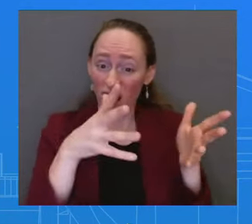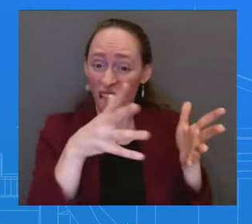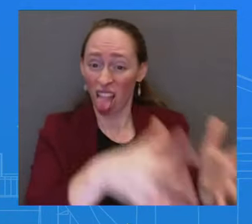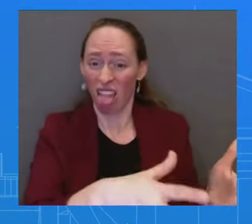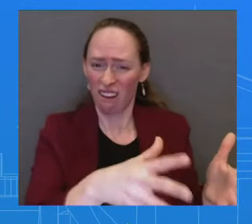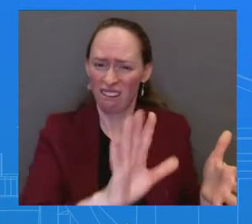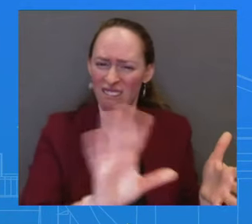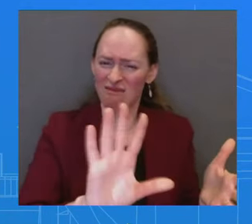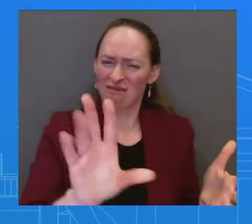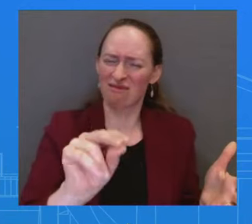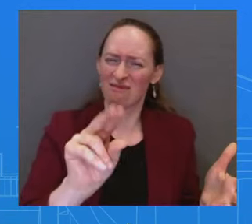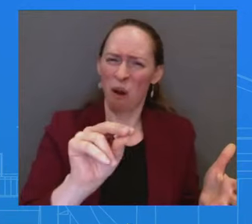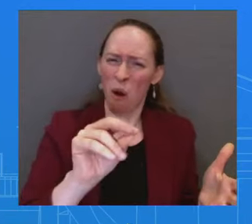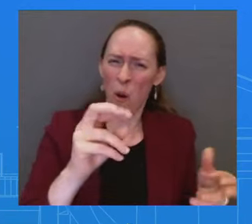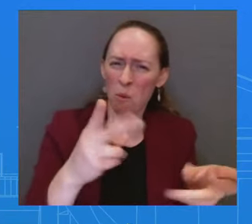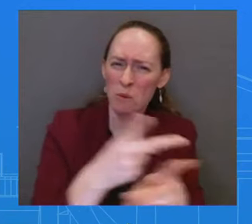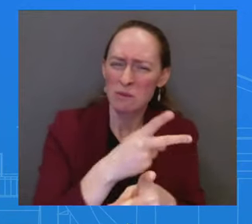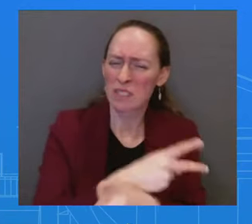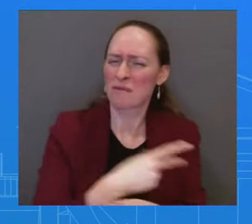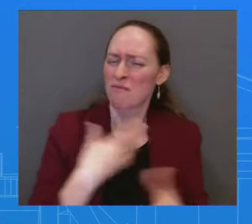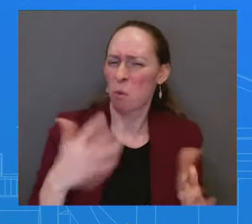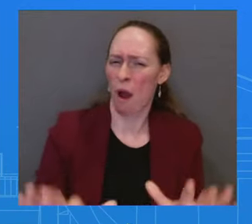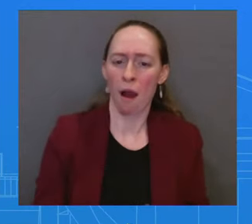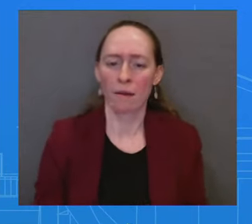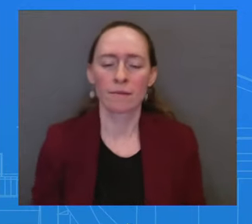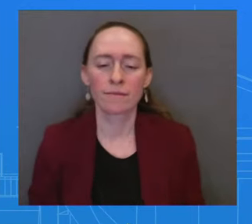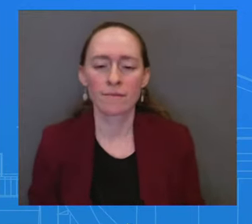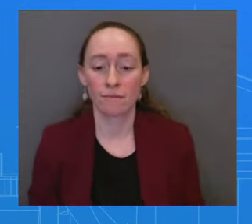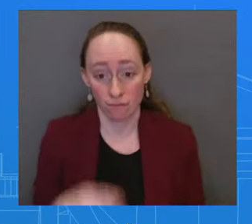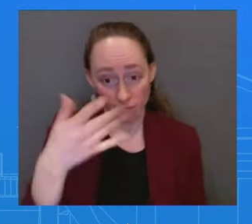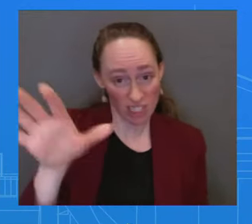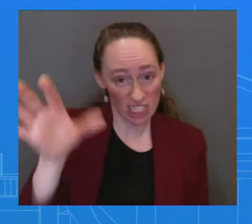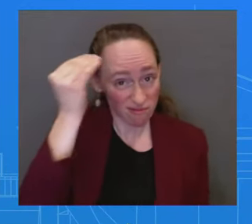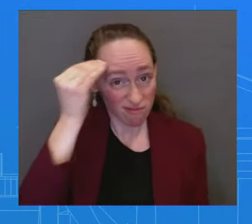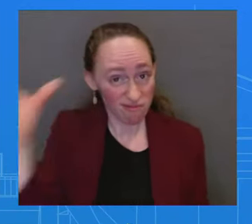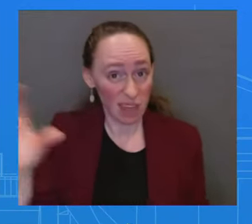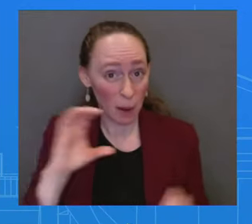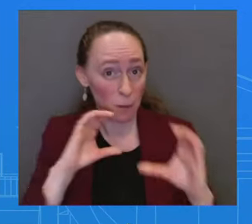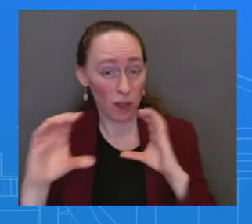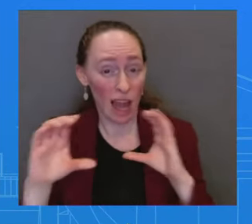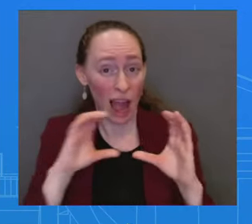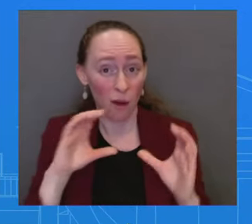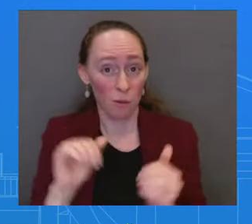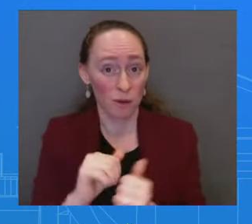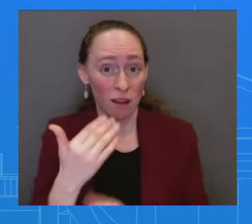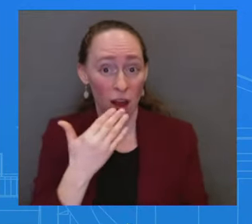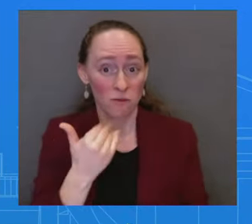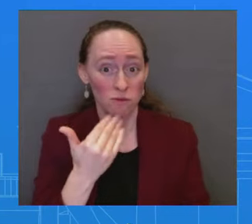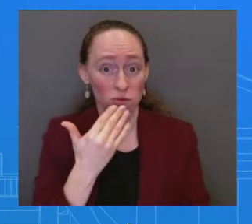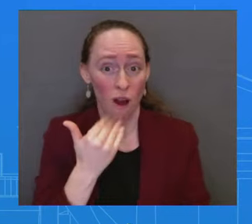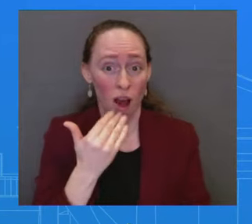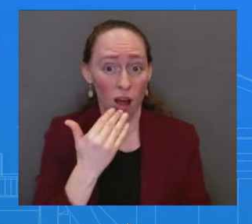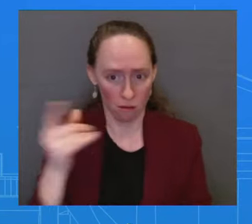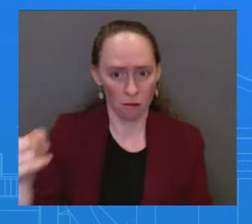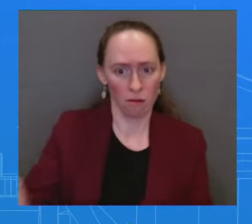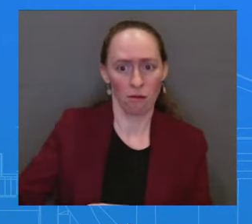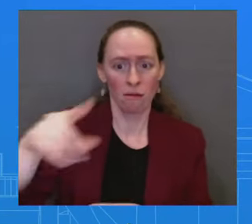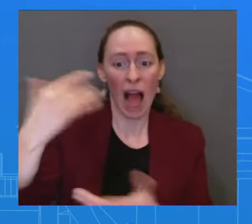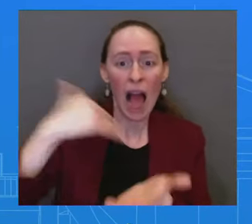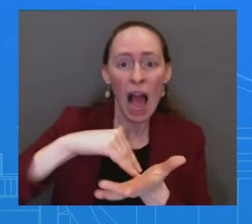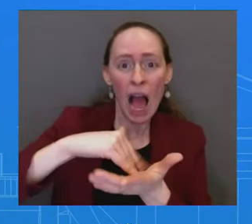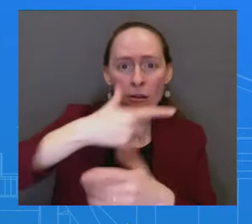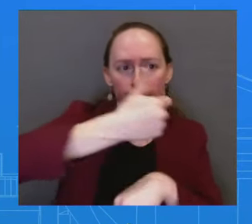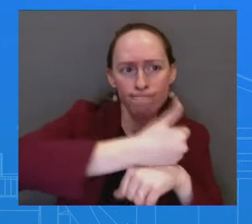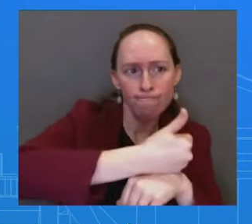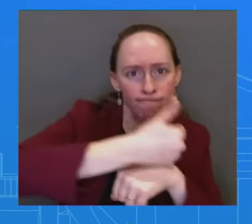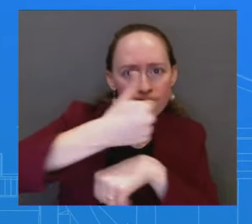they shouldn't create these buffer zones? I won't talk about our diplomatic conversations. We have been very clear and consistent, both in private and publicly, that